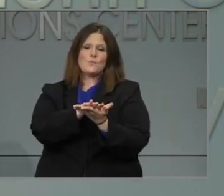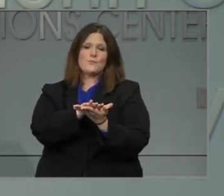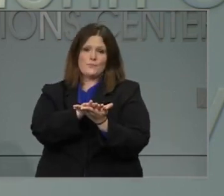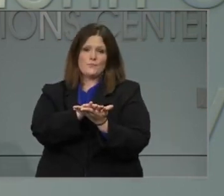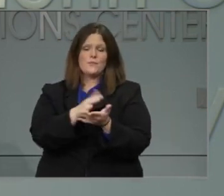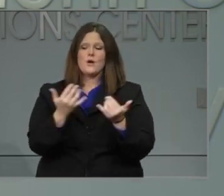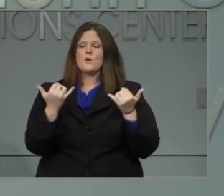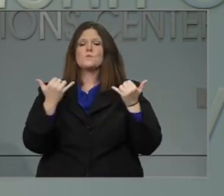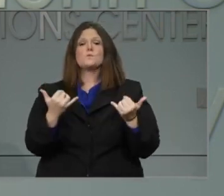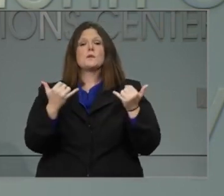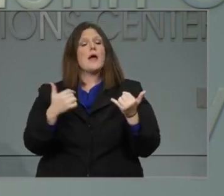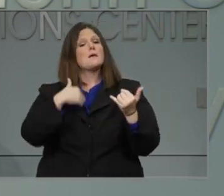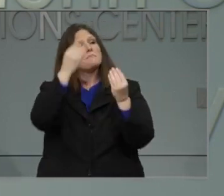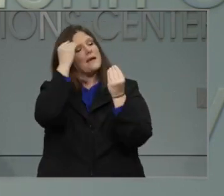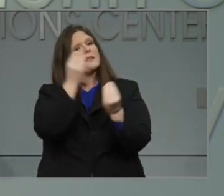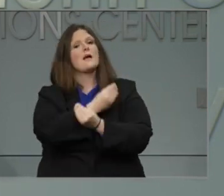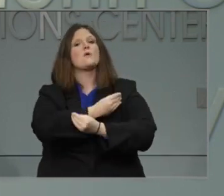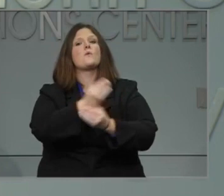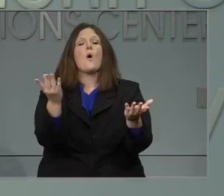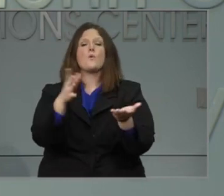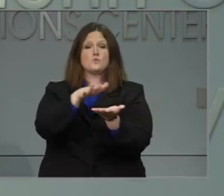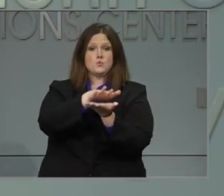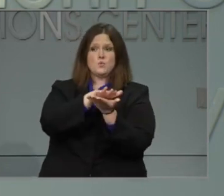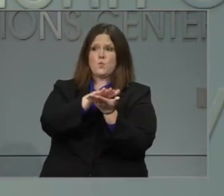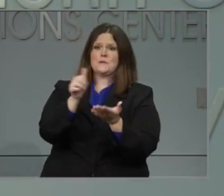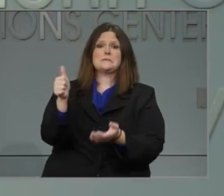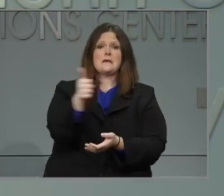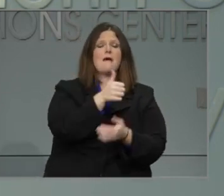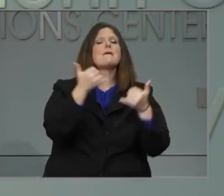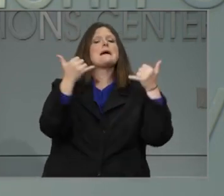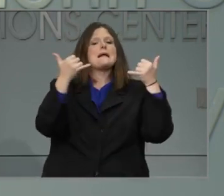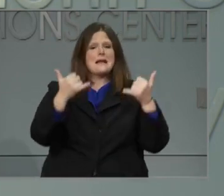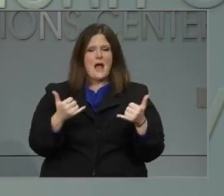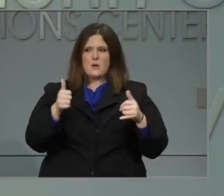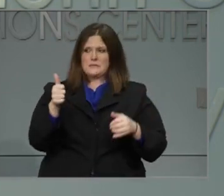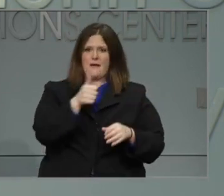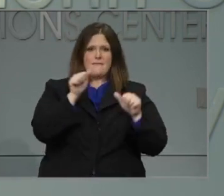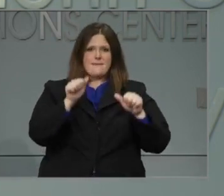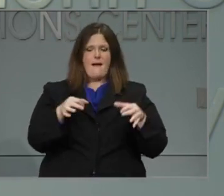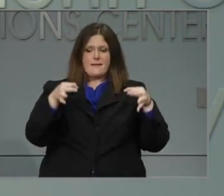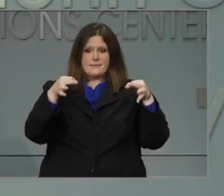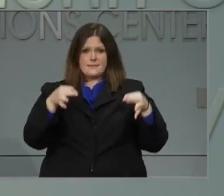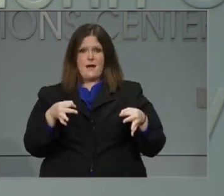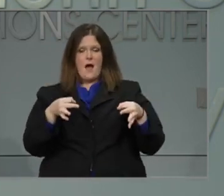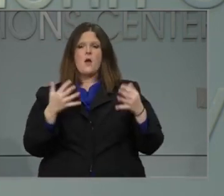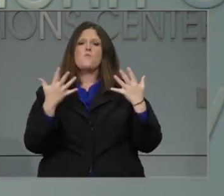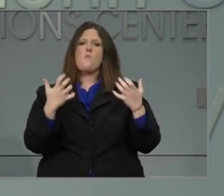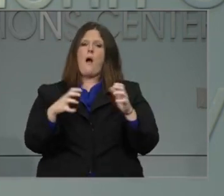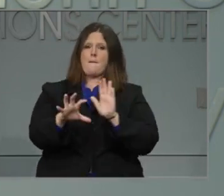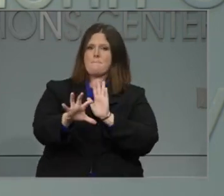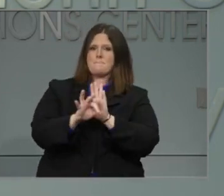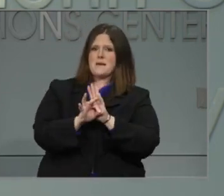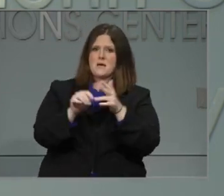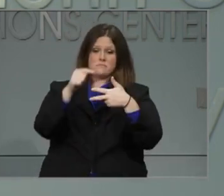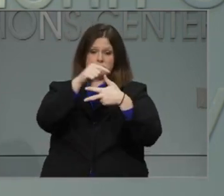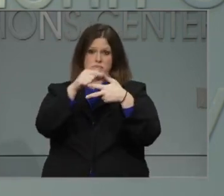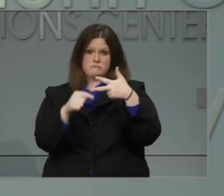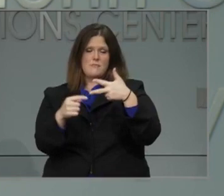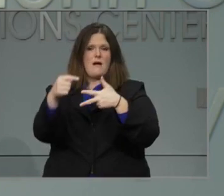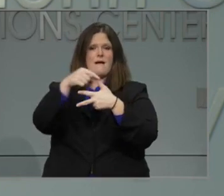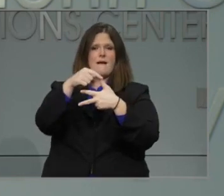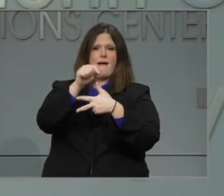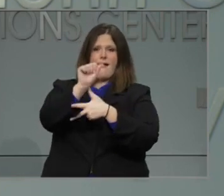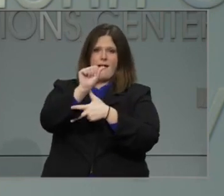school districts will be permitted to choose option A for their elementary school students only in kindergarten